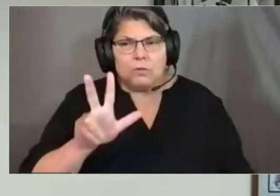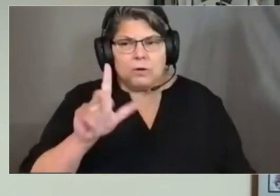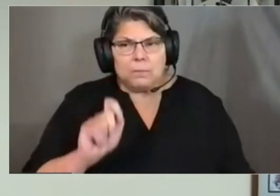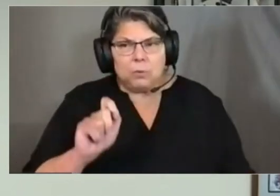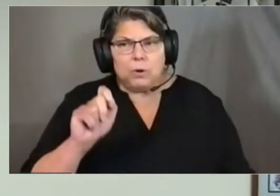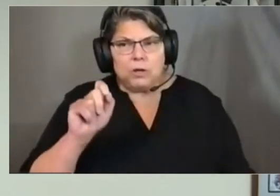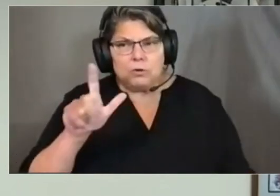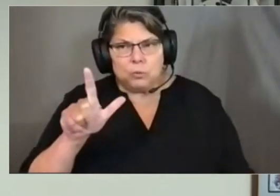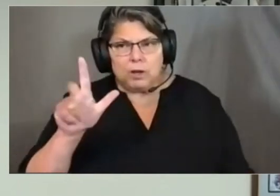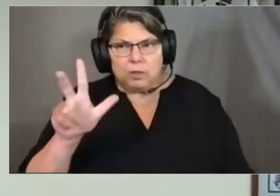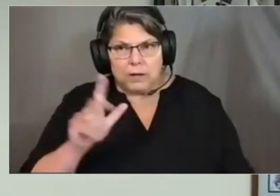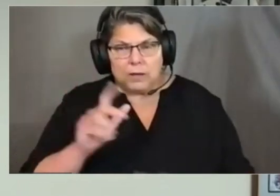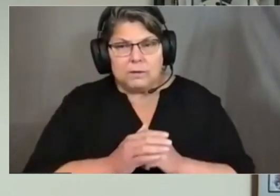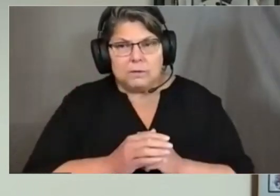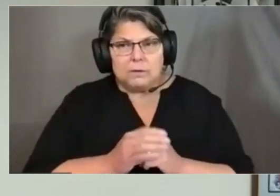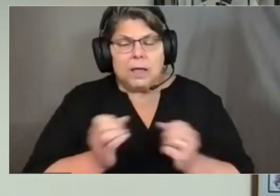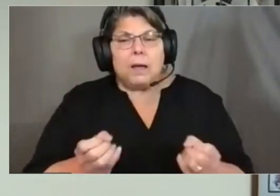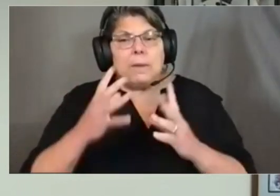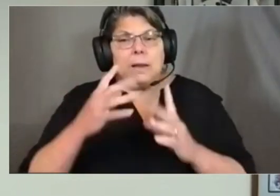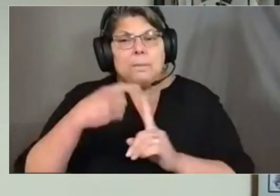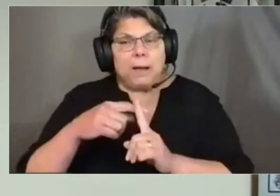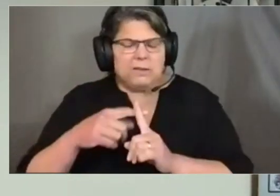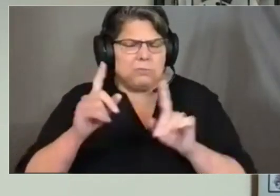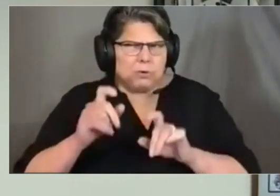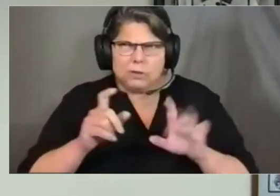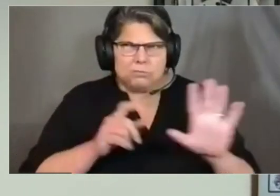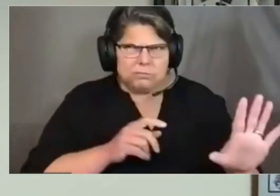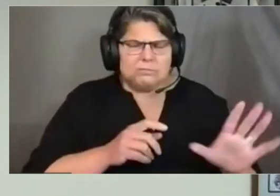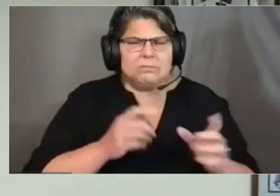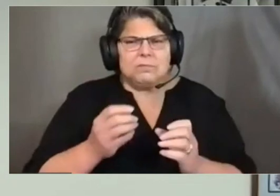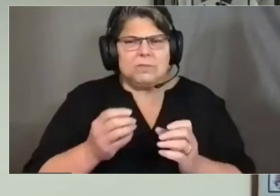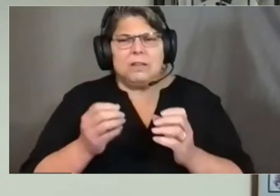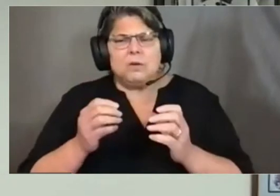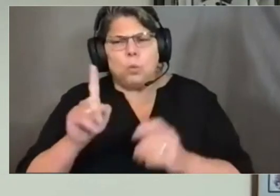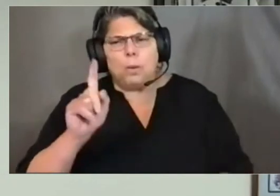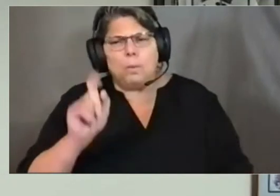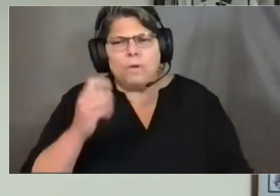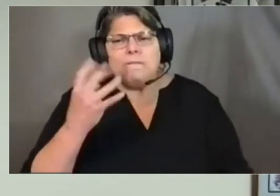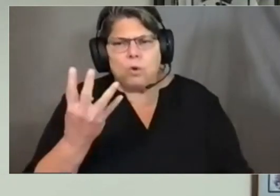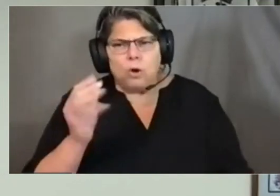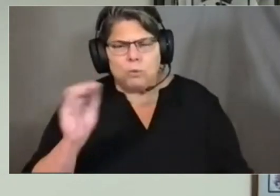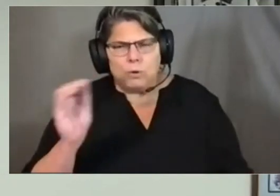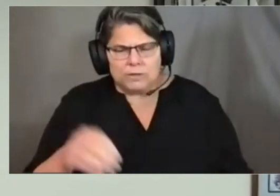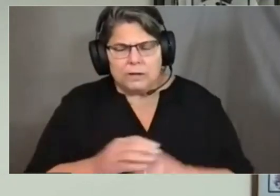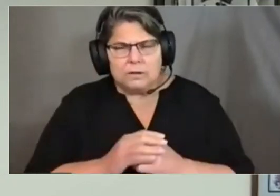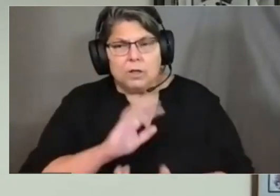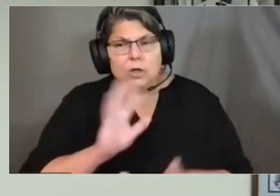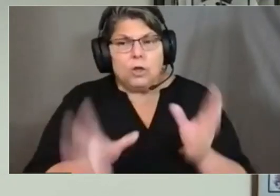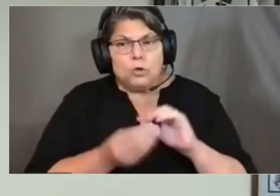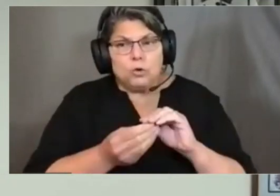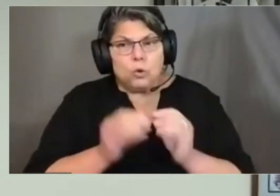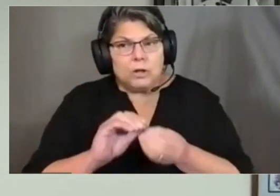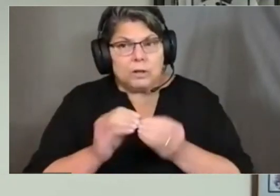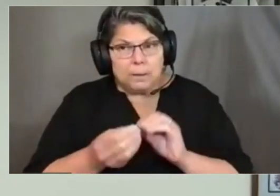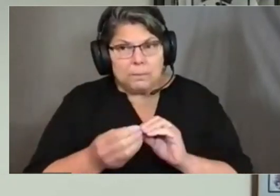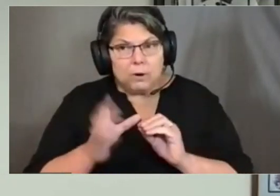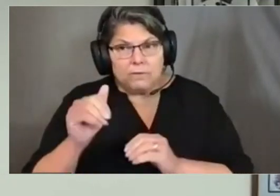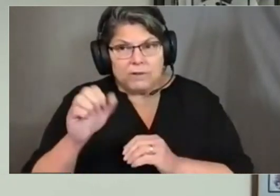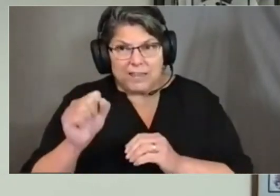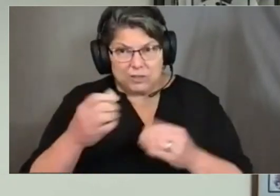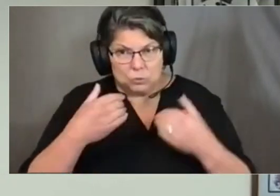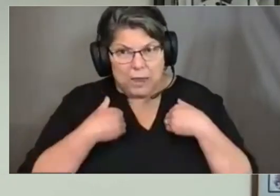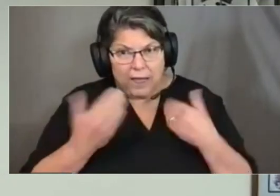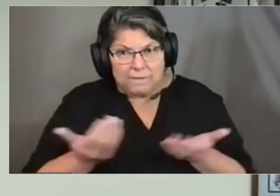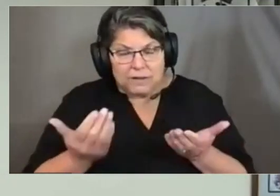Positivity rate for our tests is 1.4%. The total number of cases that we've had here